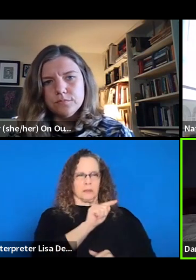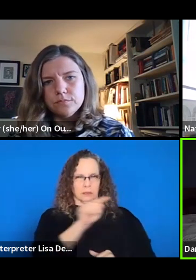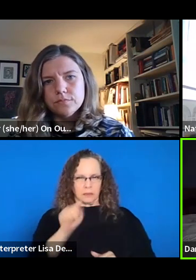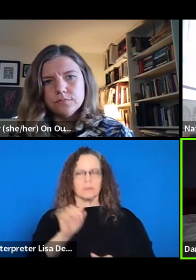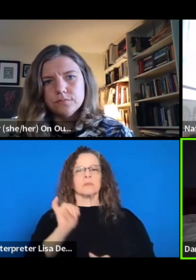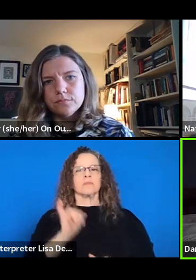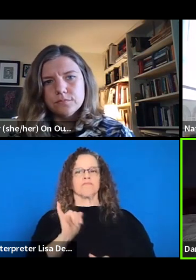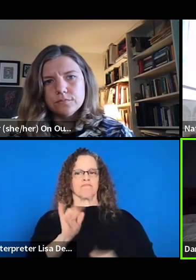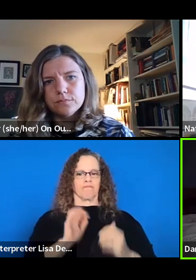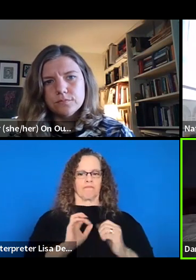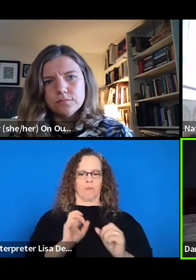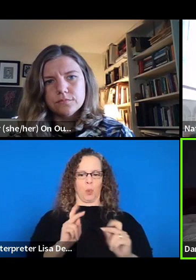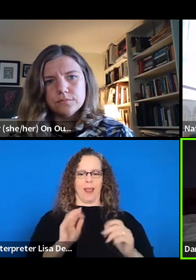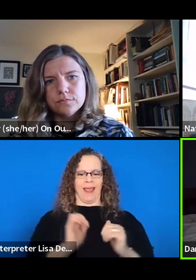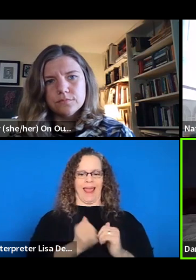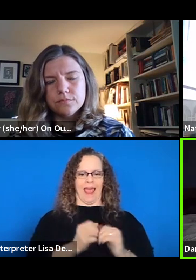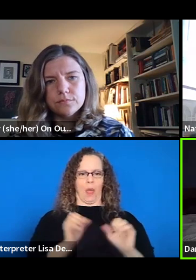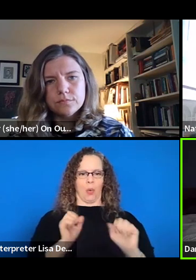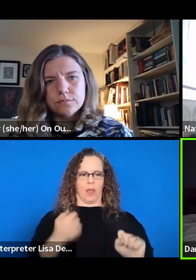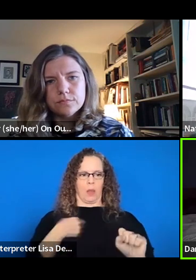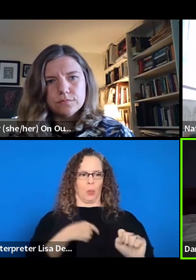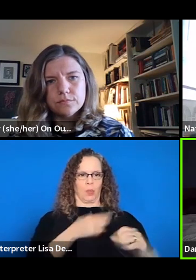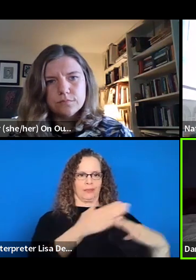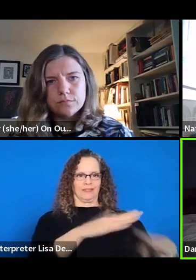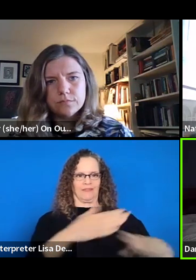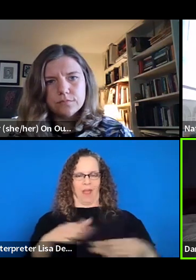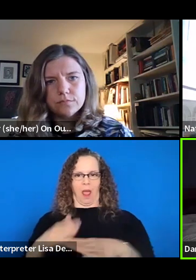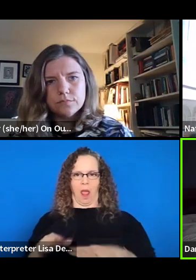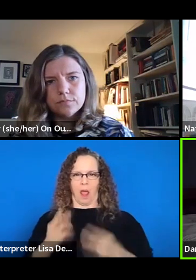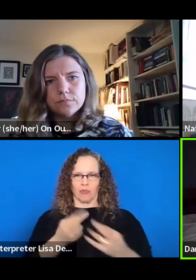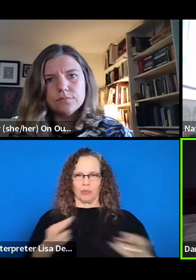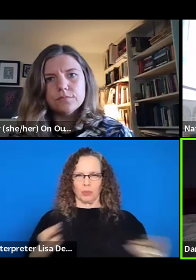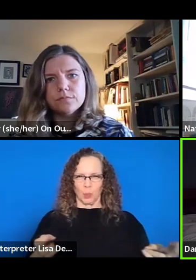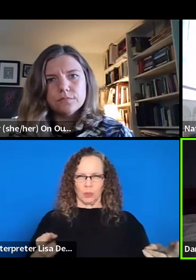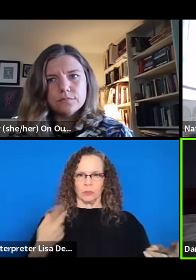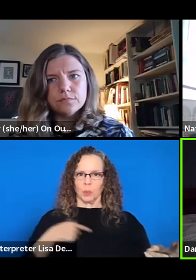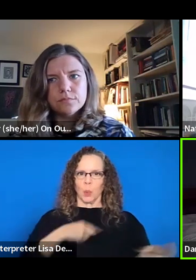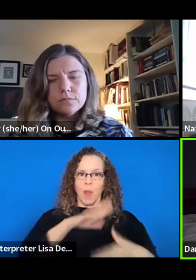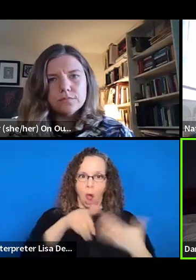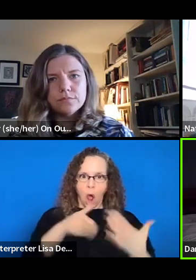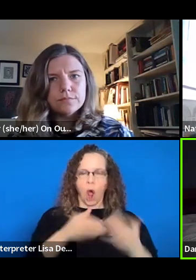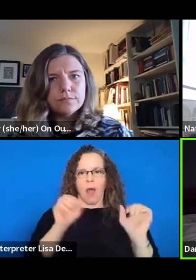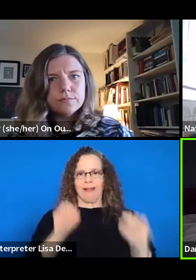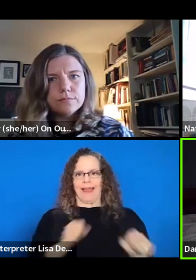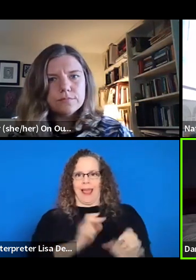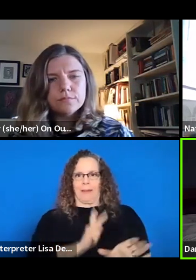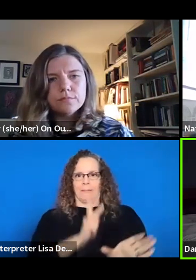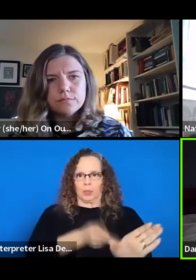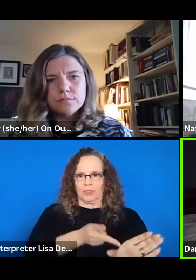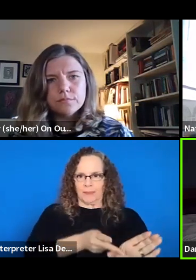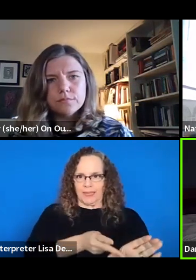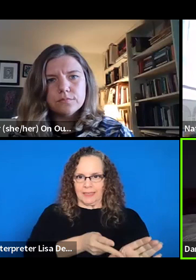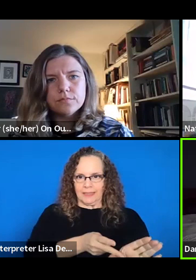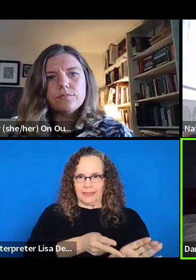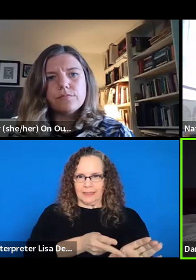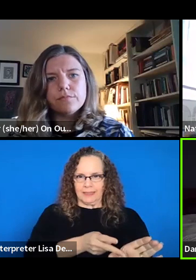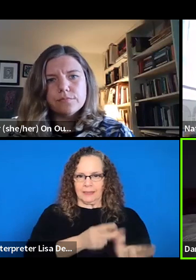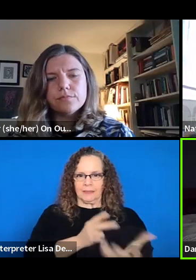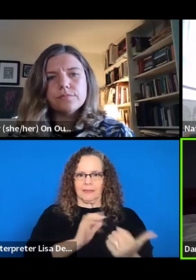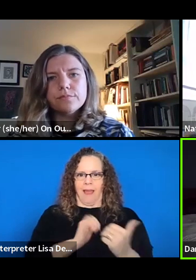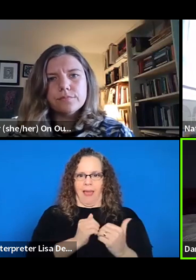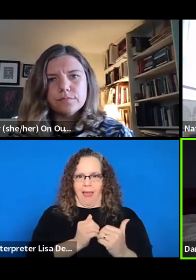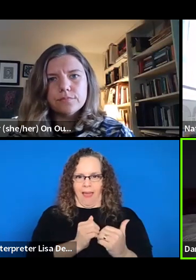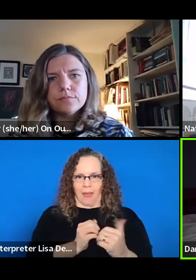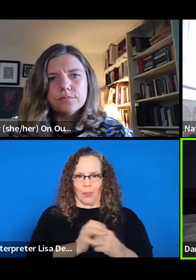resource in a way that makes it possible for all of us to like participate in this work to like the fullest extent that we're capable of.